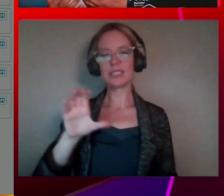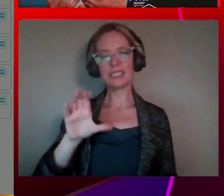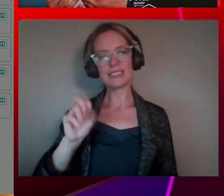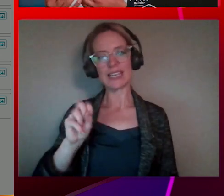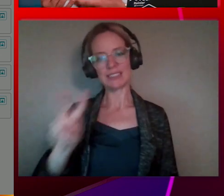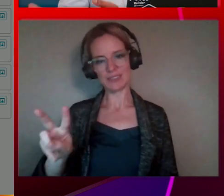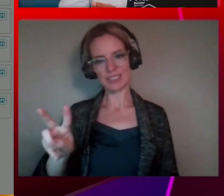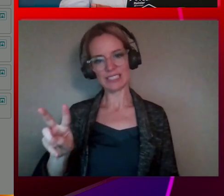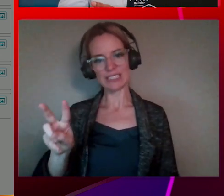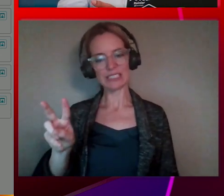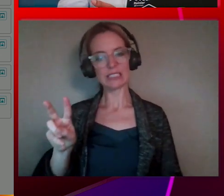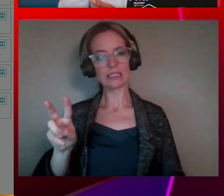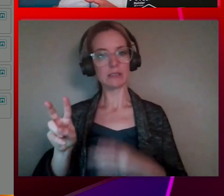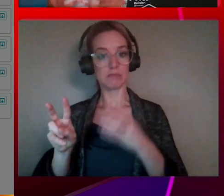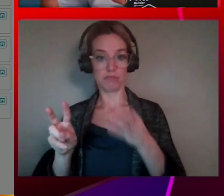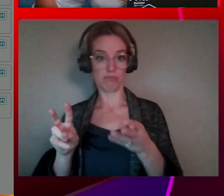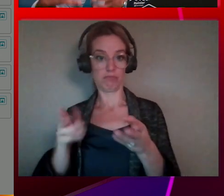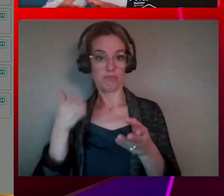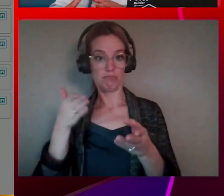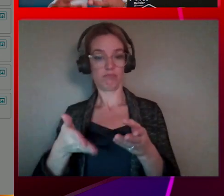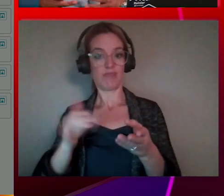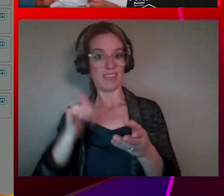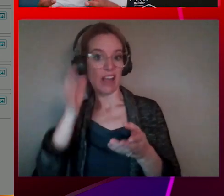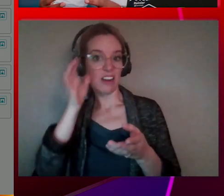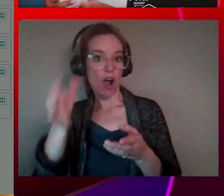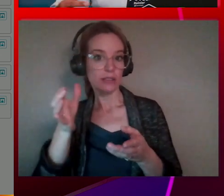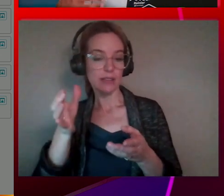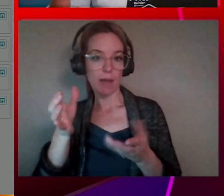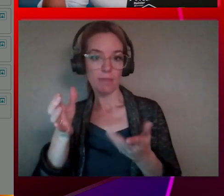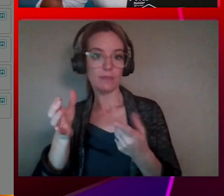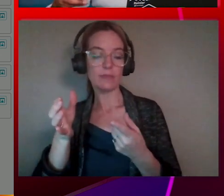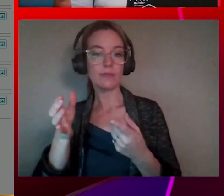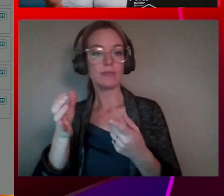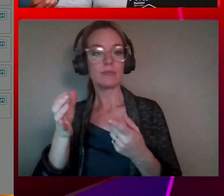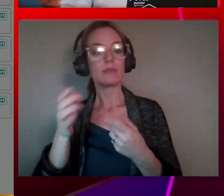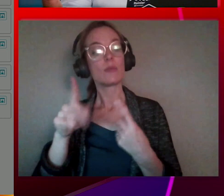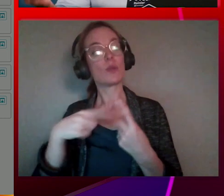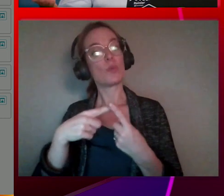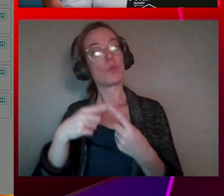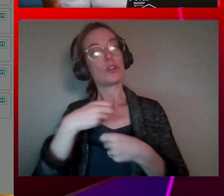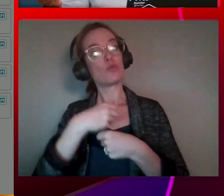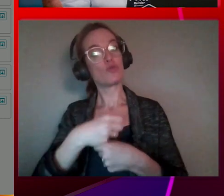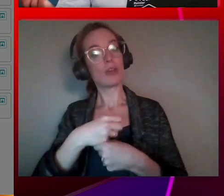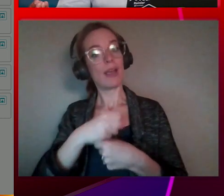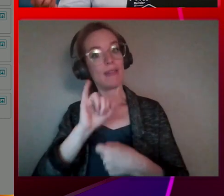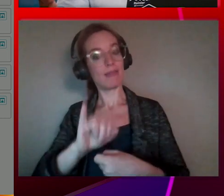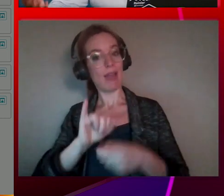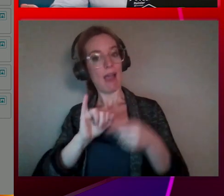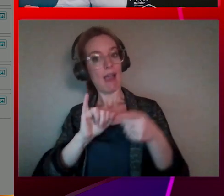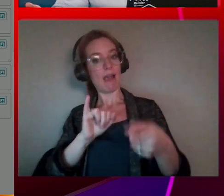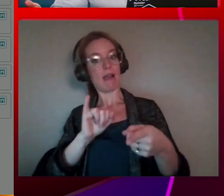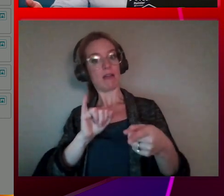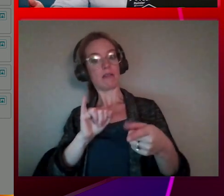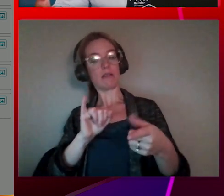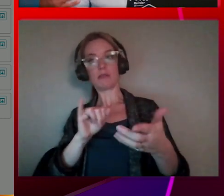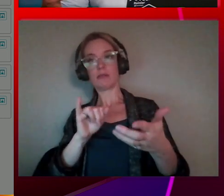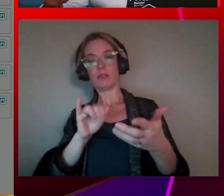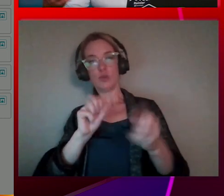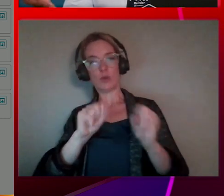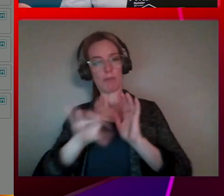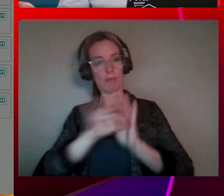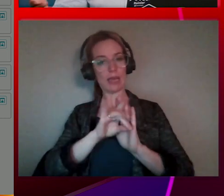into the same concept, right? When you create that schedule, you're able to pick what is the best output for my recipients,